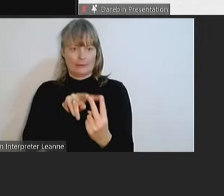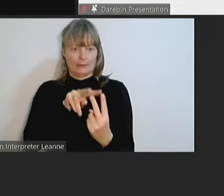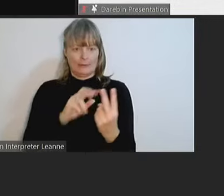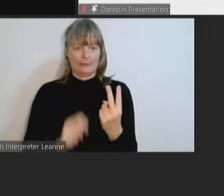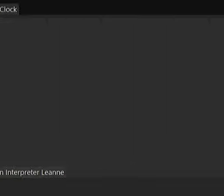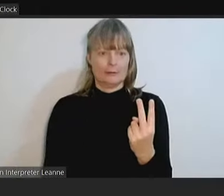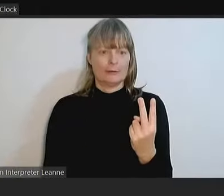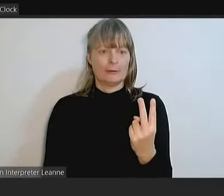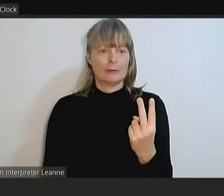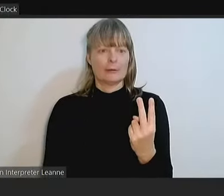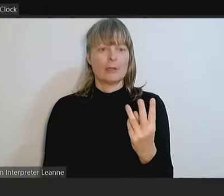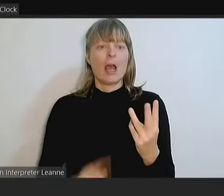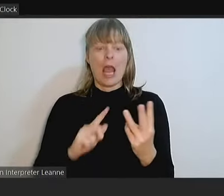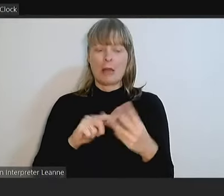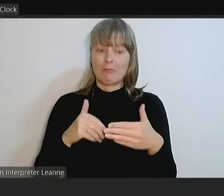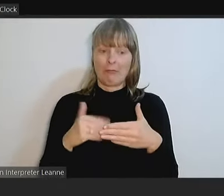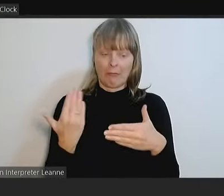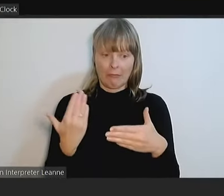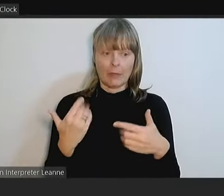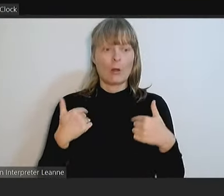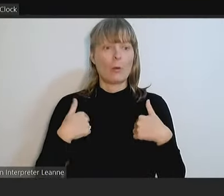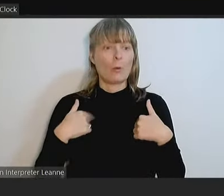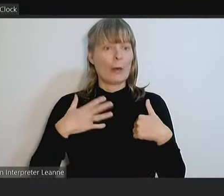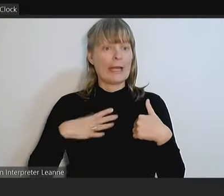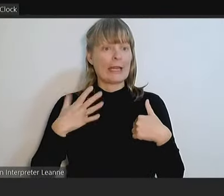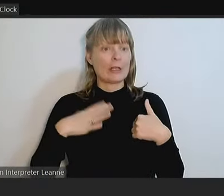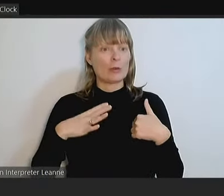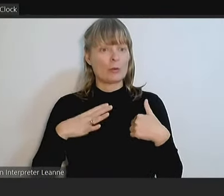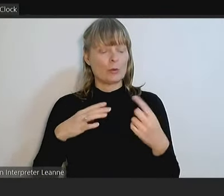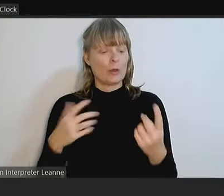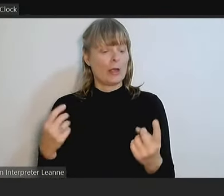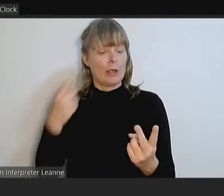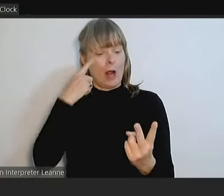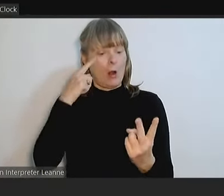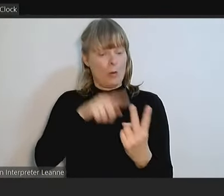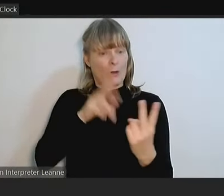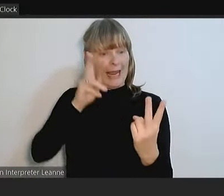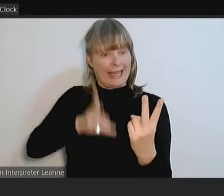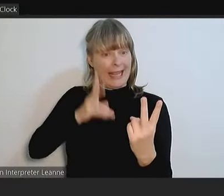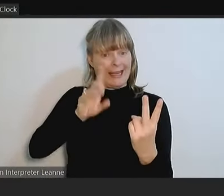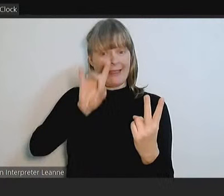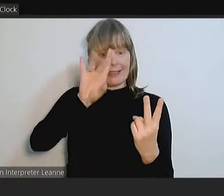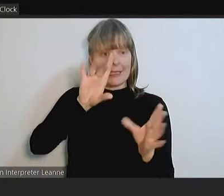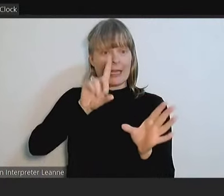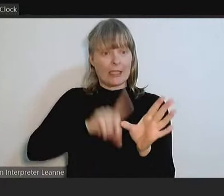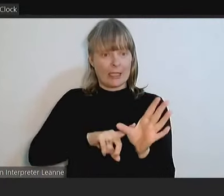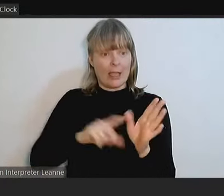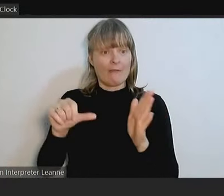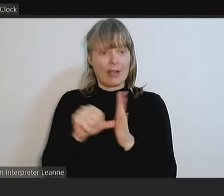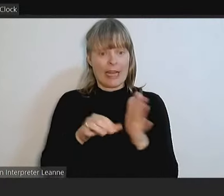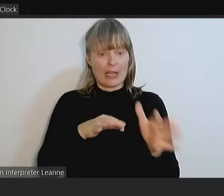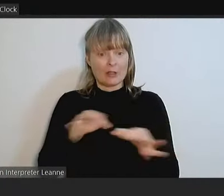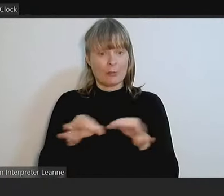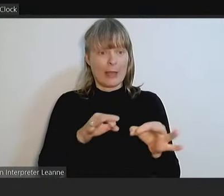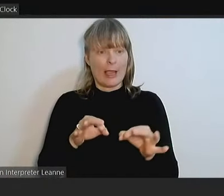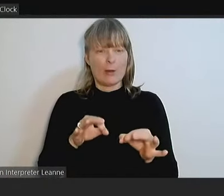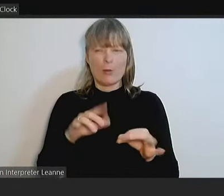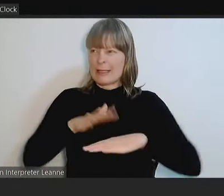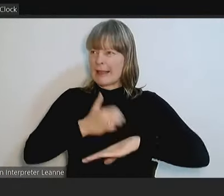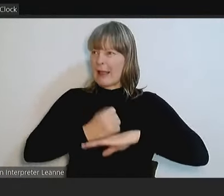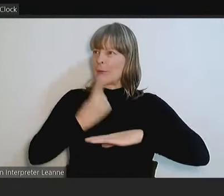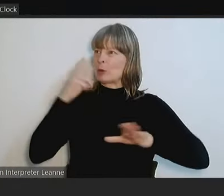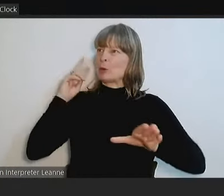And unusually we've had to revisit the ten-year financial plan which we put in place a couple of years ago because of these,